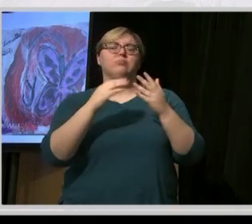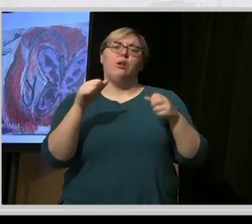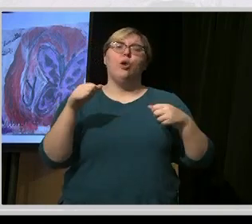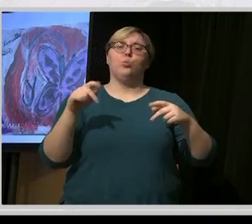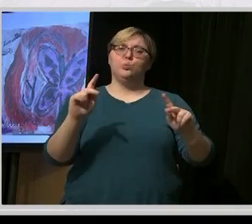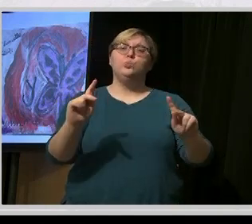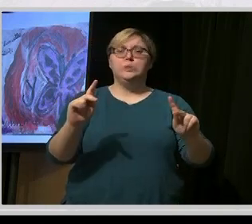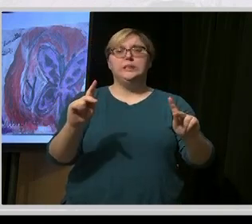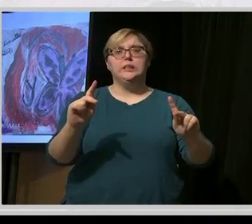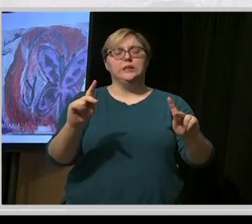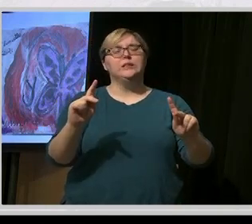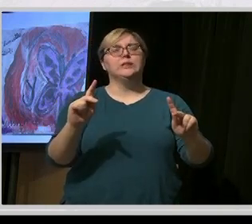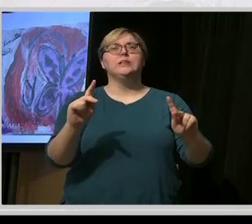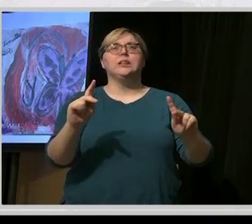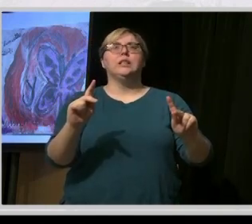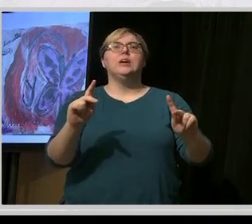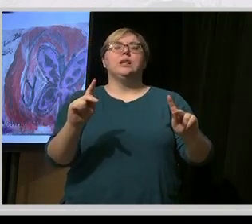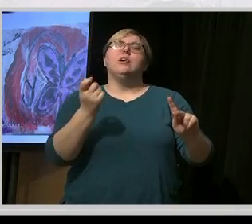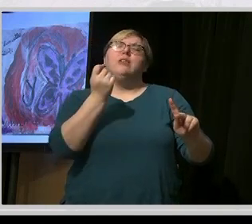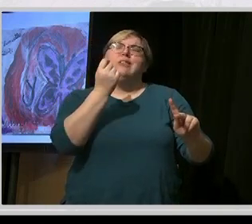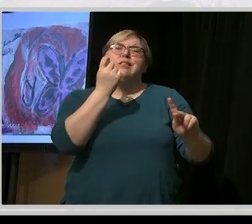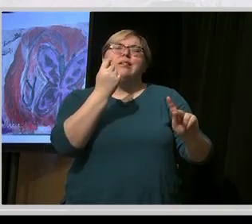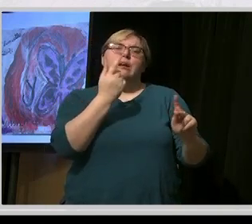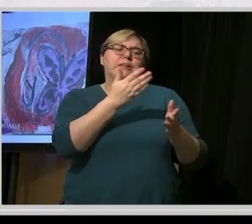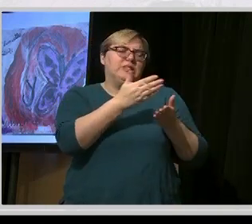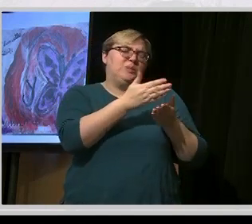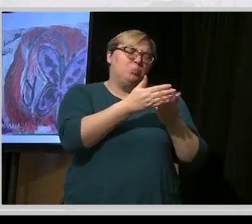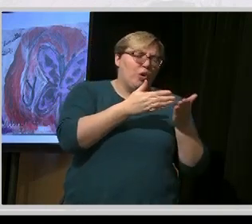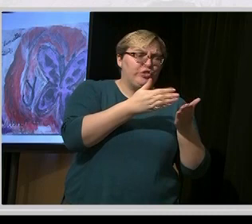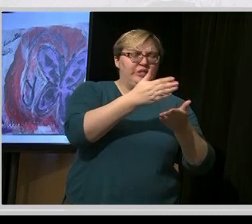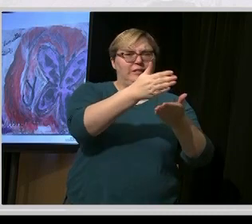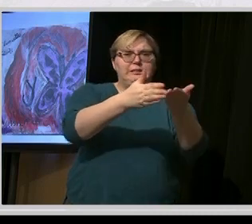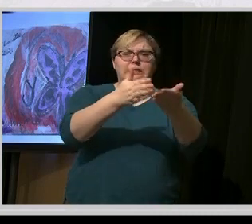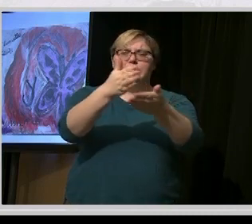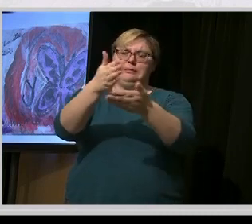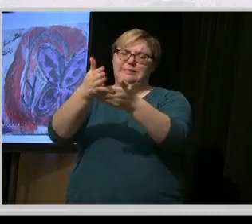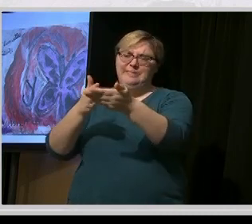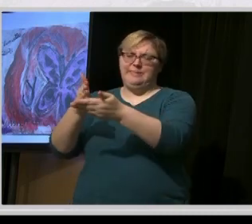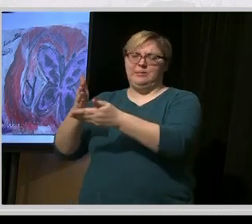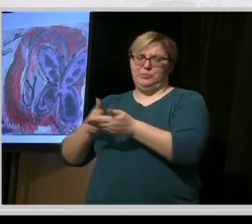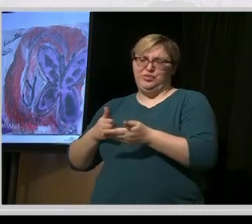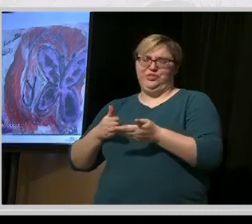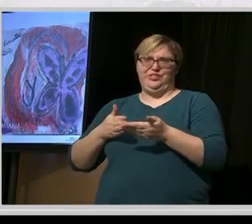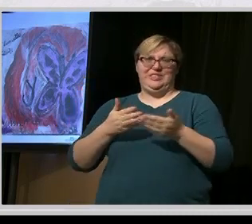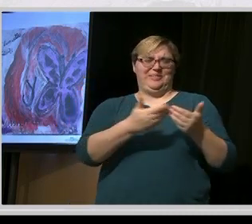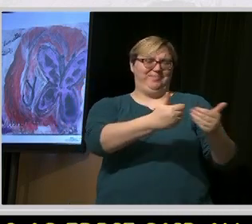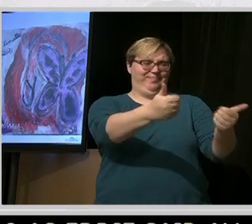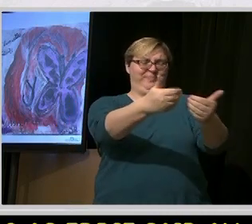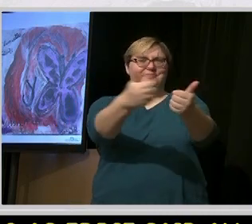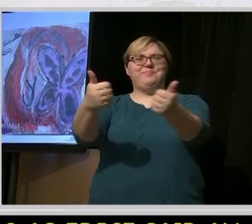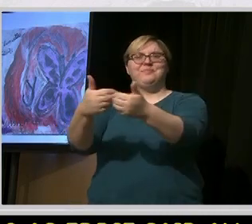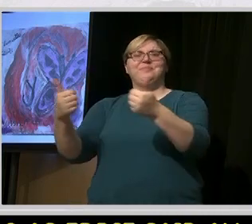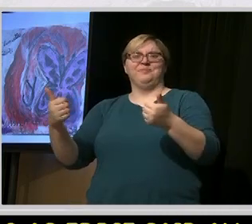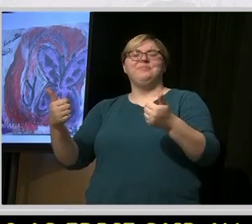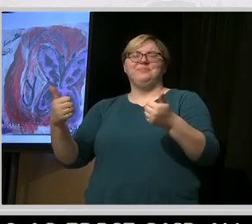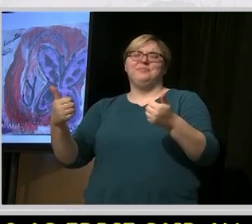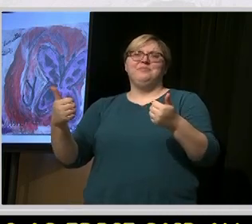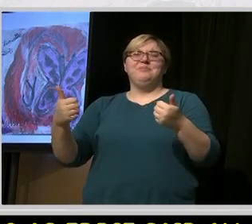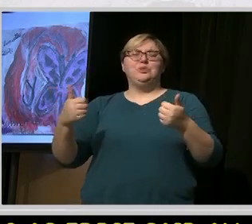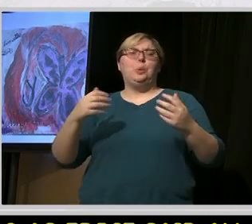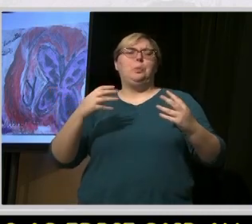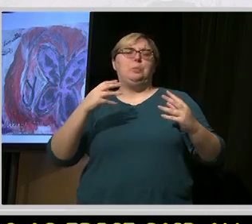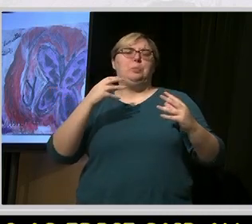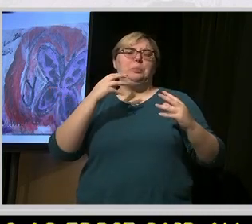all of these things in pieces. But to have this opportunity to do this. But